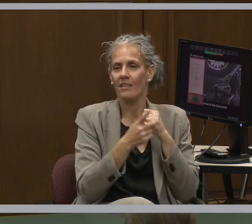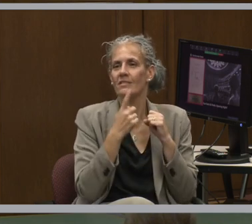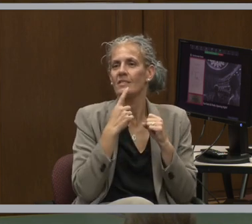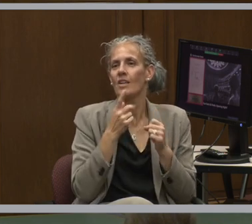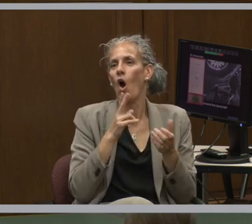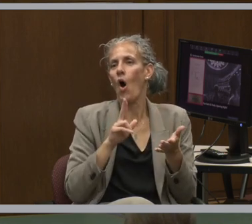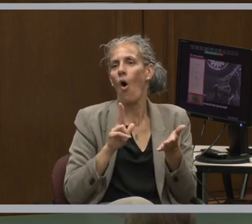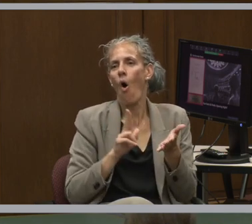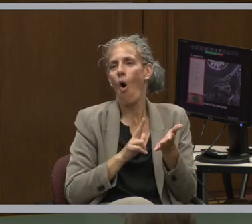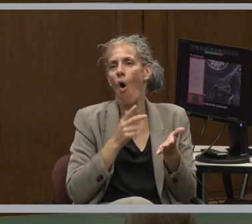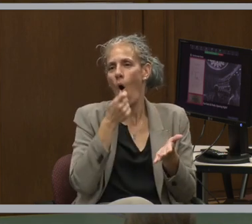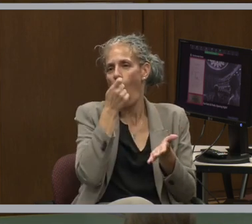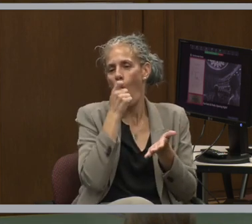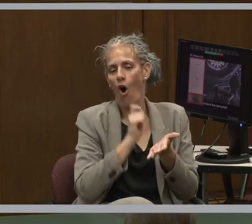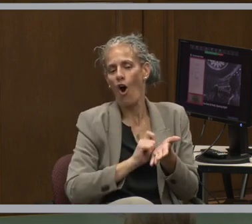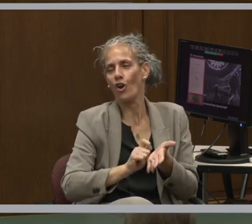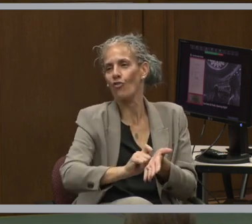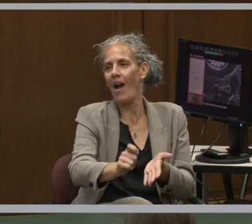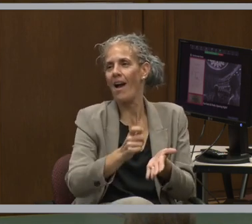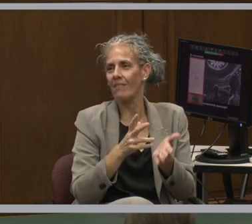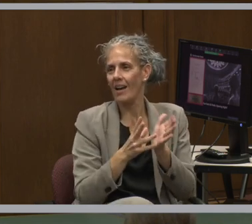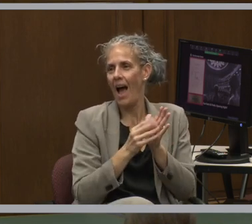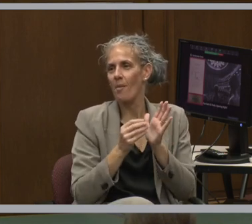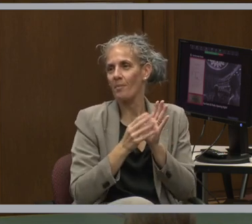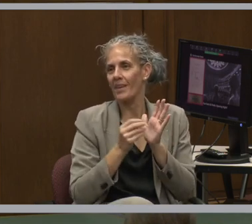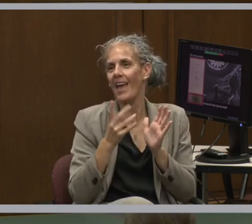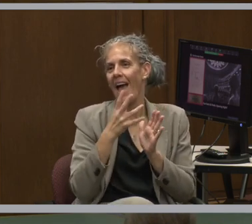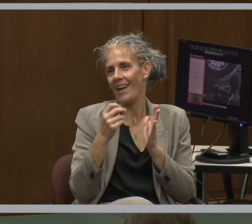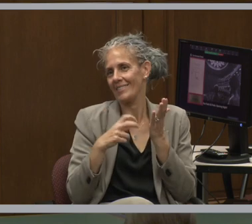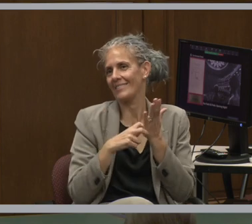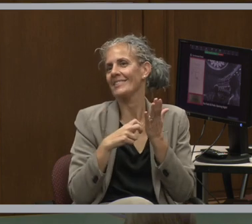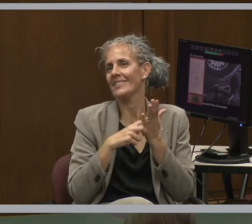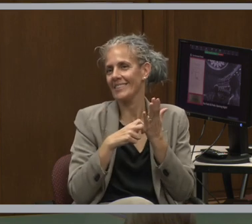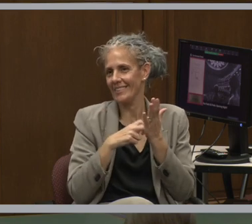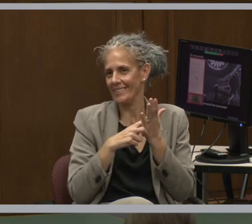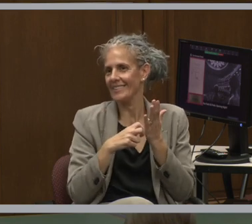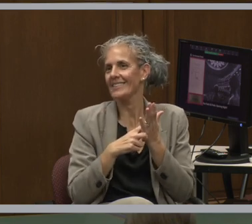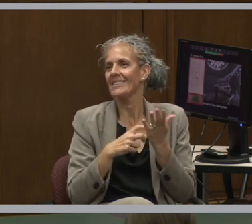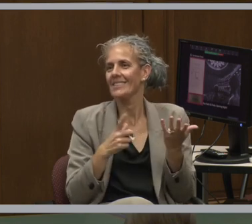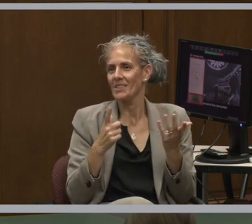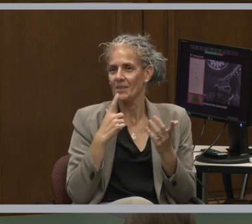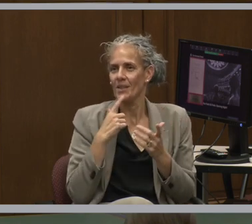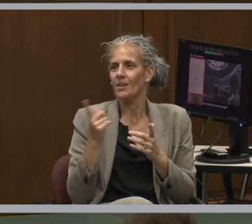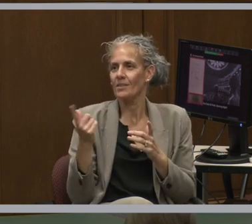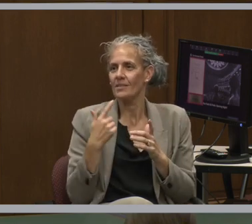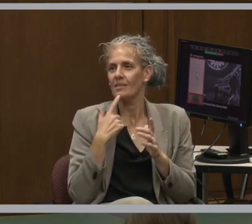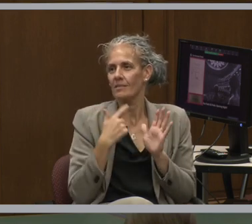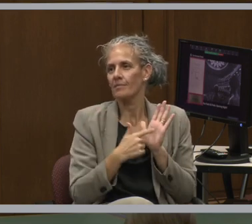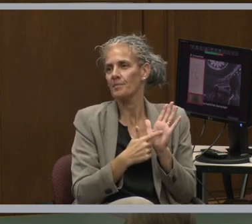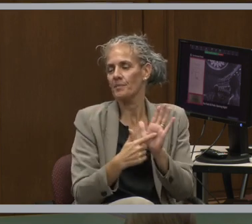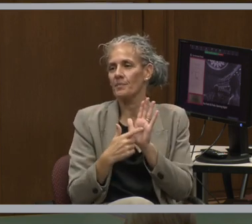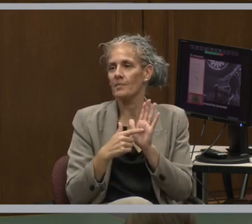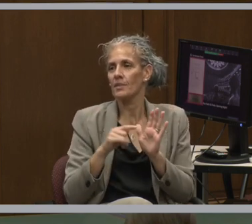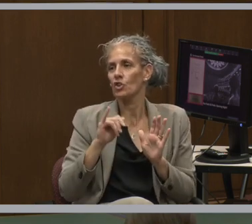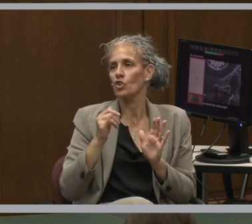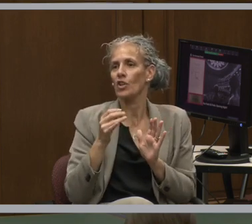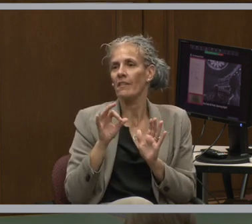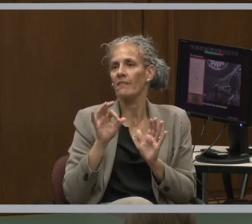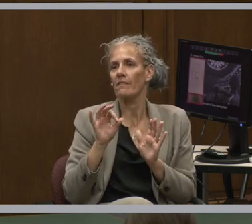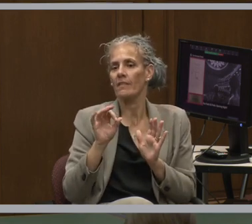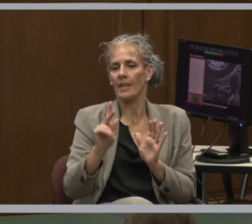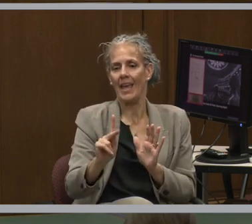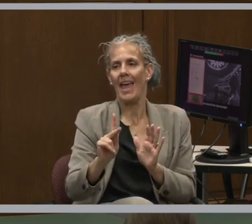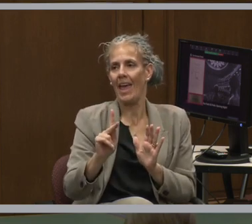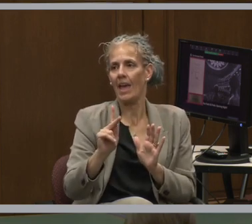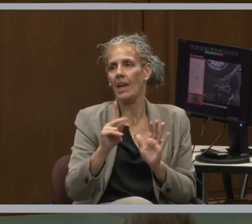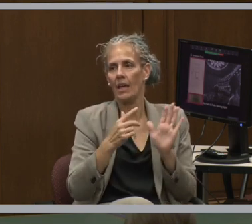autographed copy of the opening night program and a ticket as well. And these are also featured in the JFK gallery as well. So you're getting a